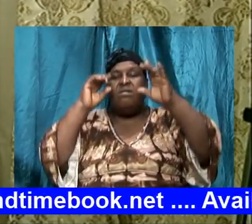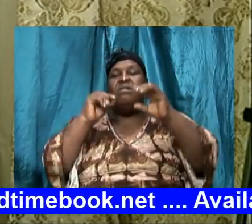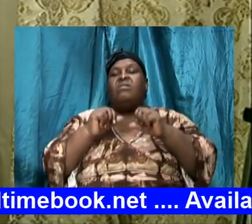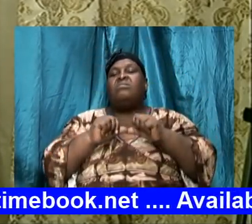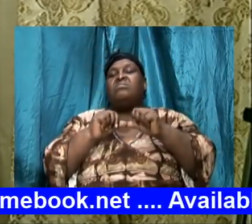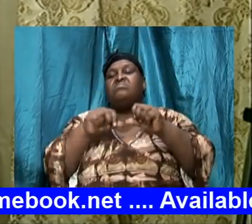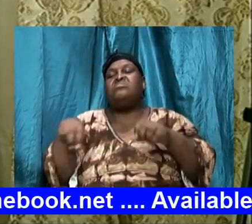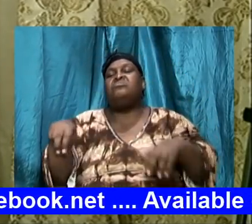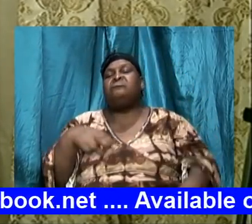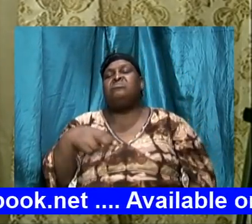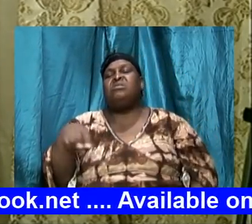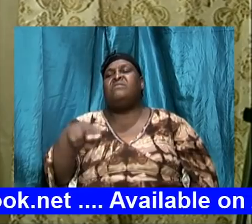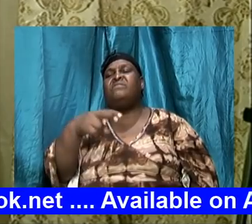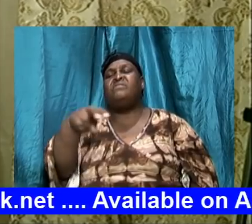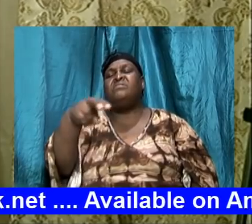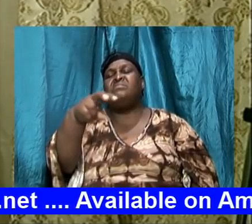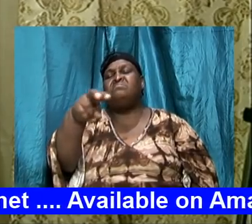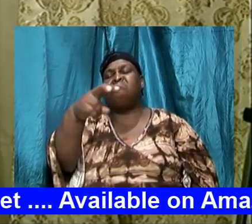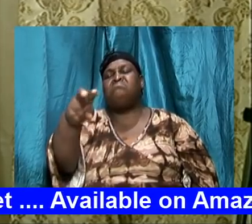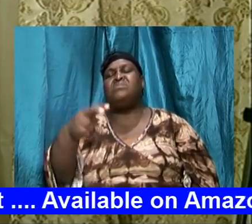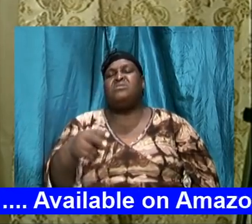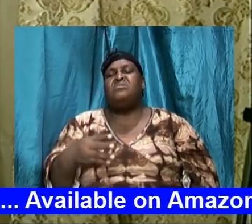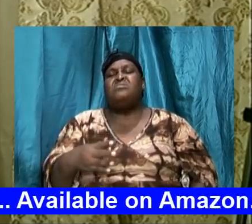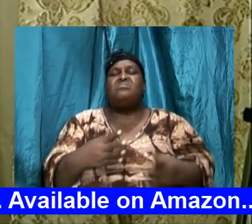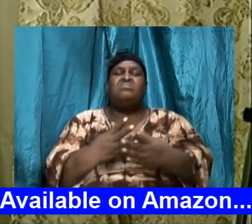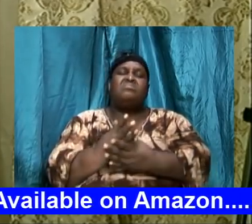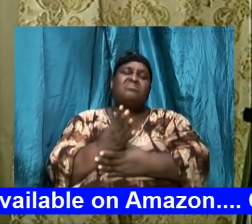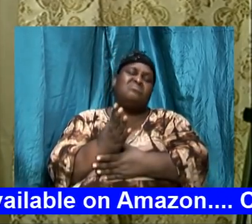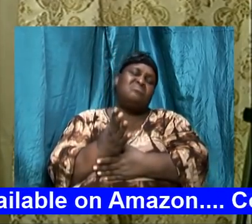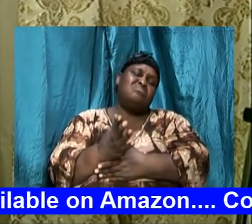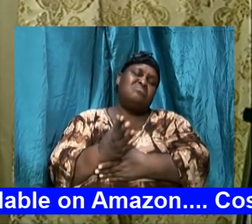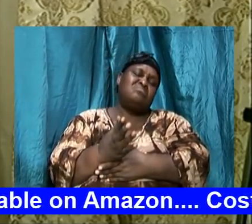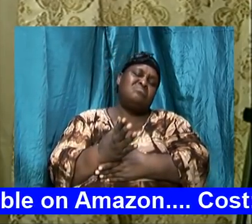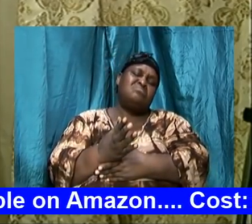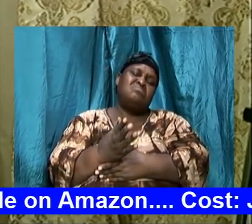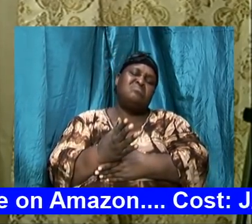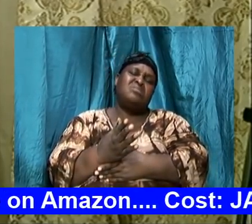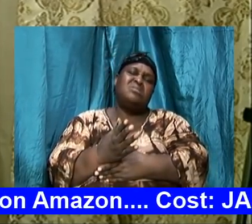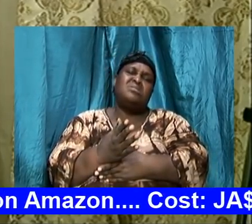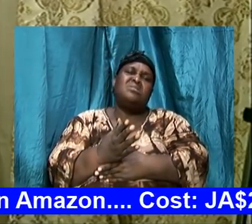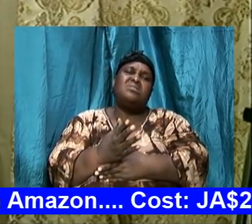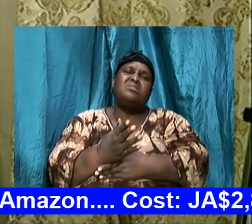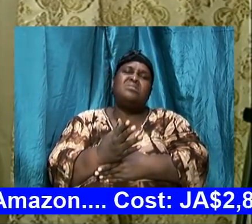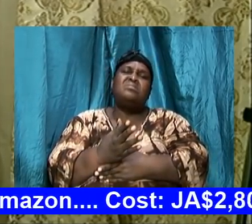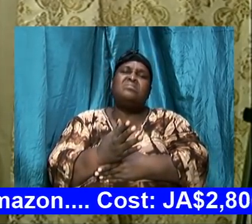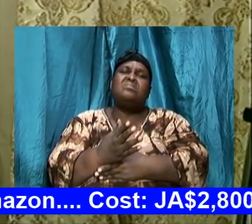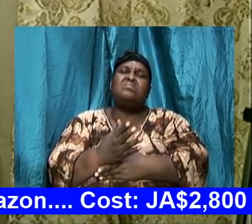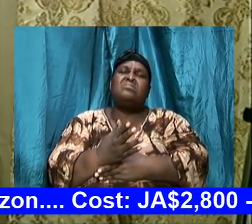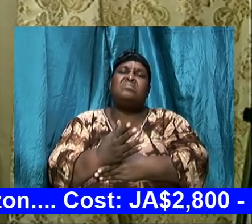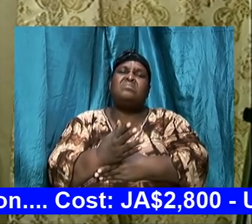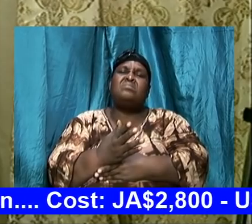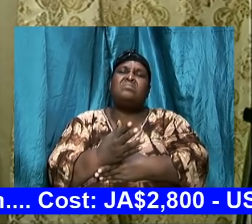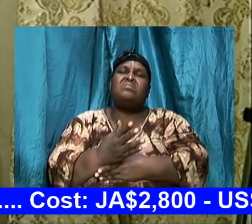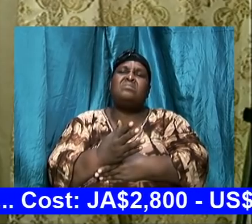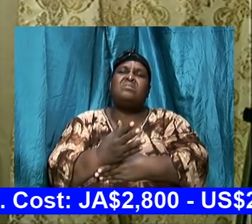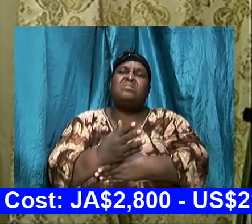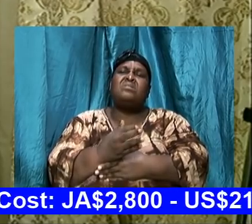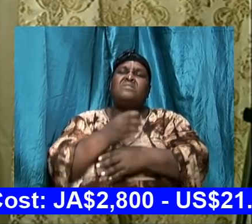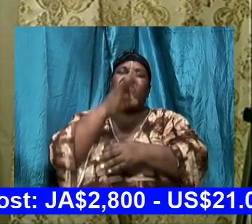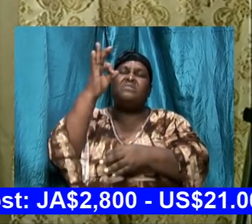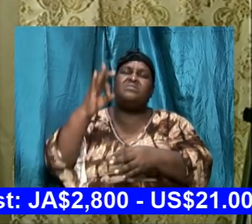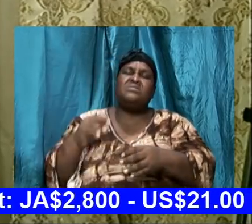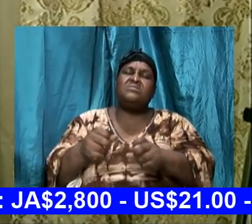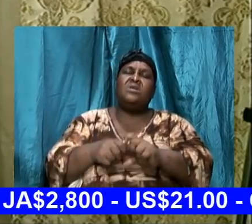I think it might have been in New York. The upstate. And going through the area that was the habitat of the deers.